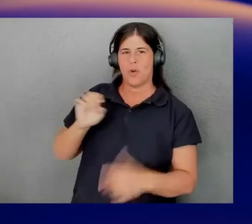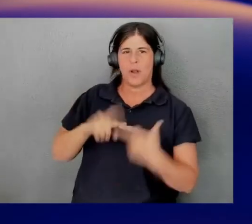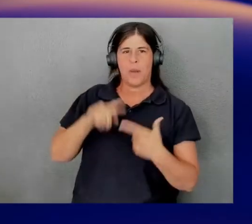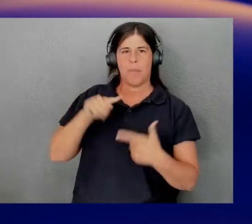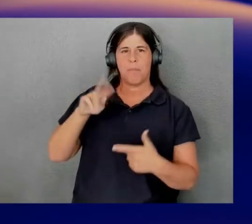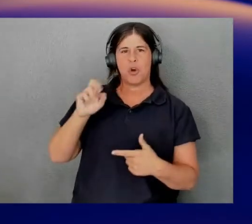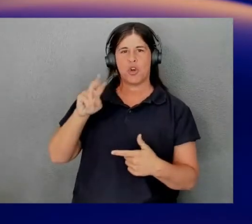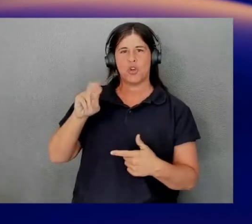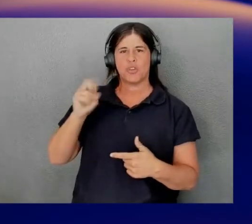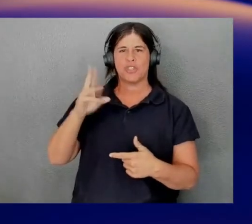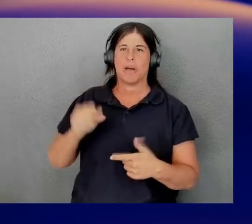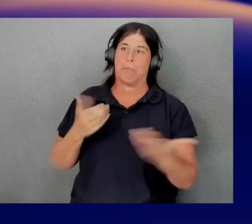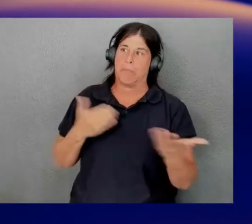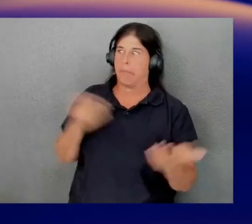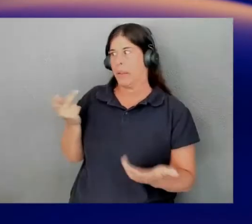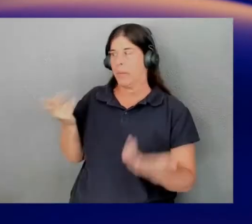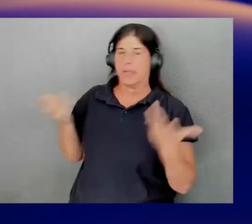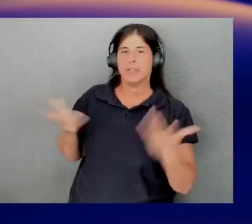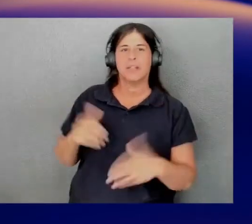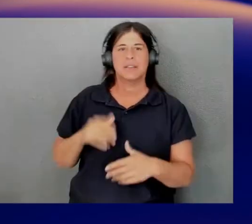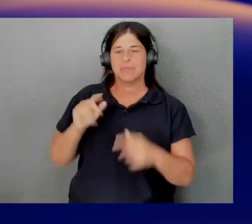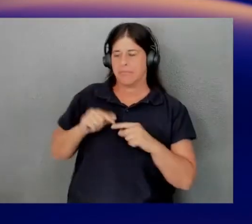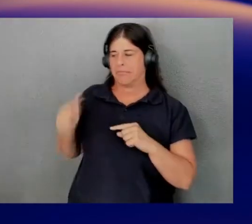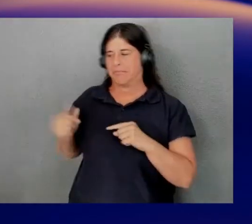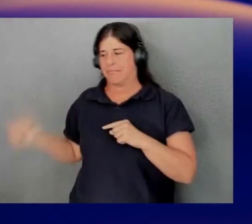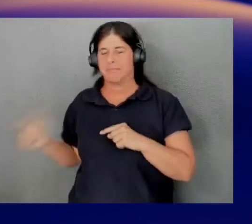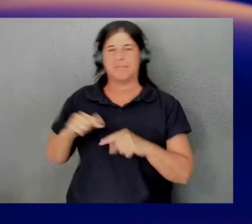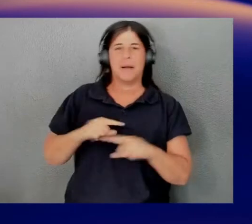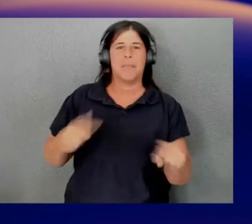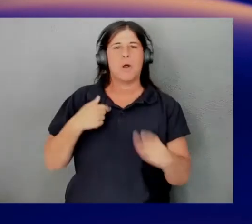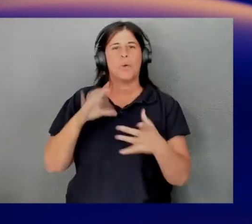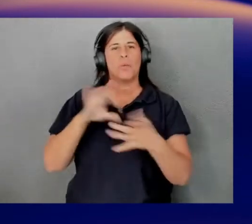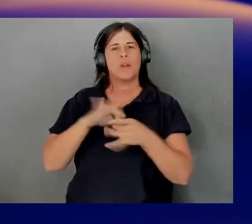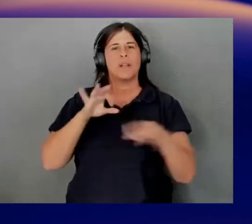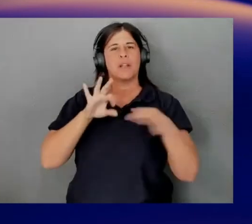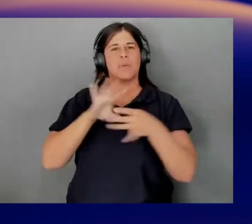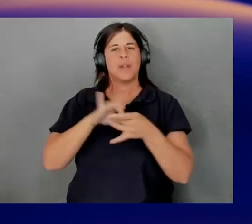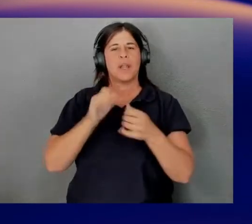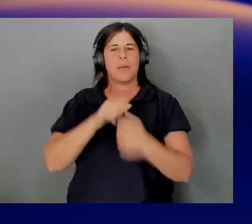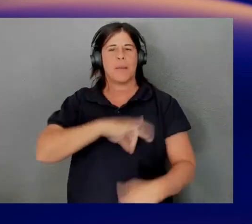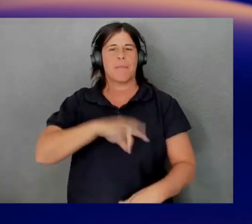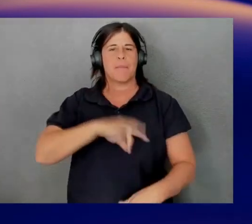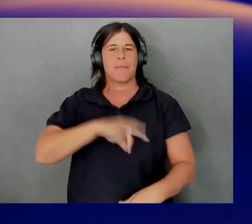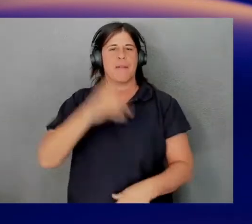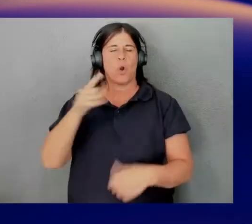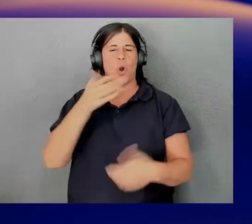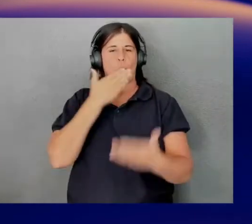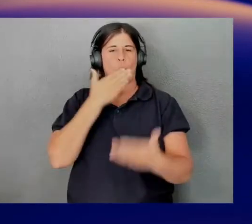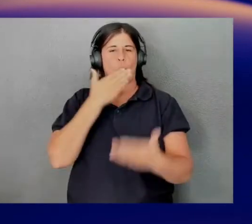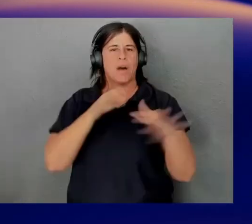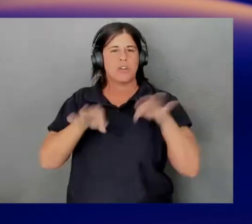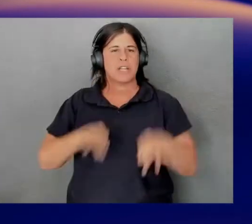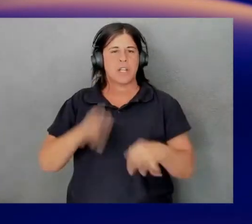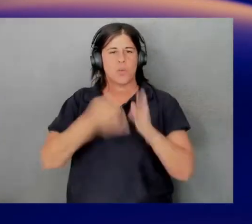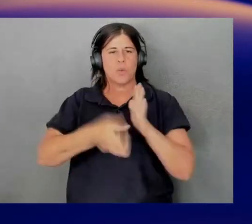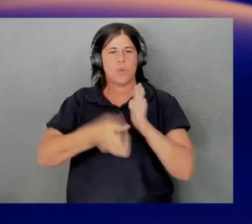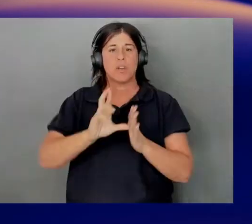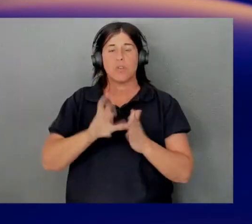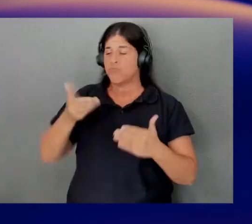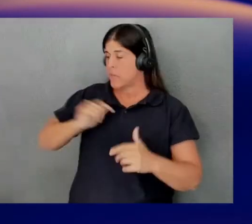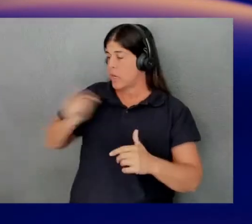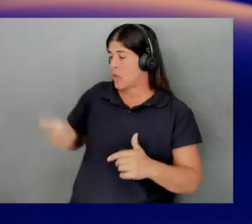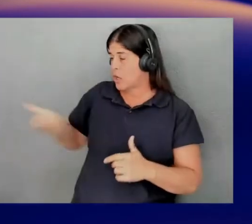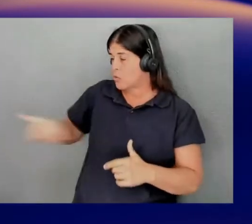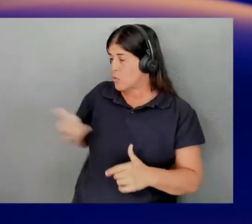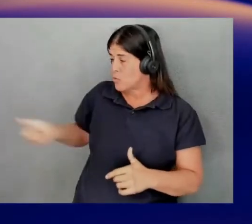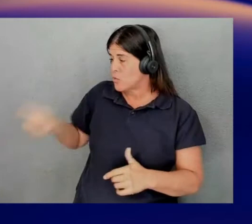to talk about maximizing the benefit from an AWS well-architected review. So, Pranusha and Joe, would you like to introduce yourself to our viewers and tell them